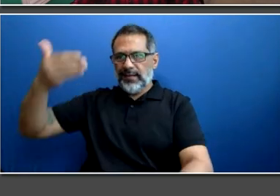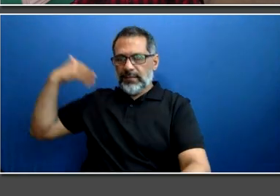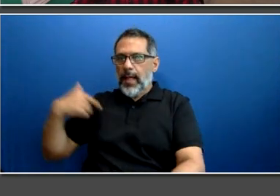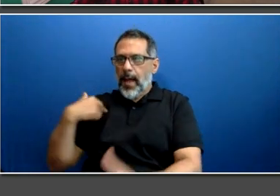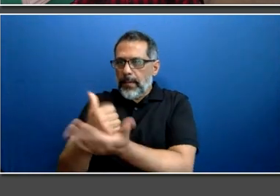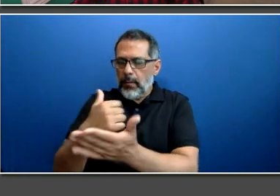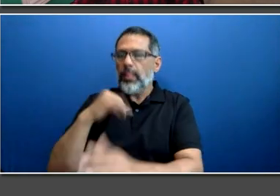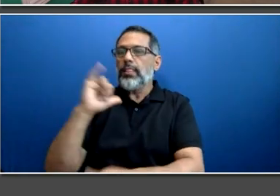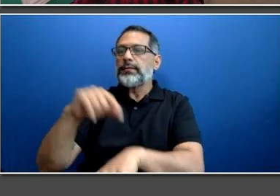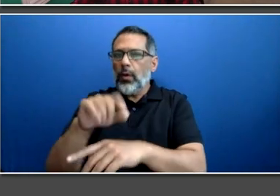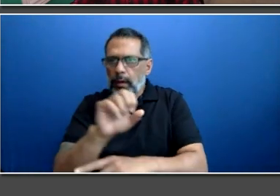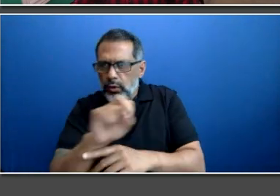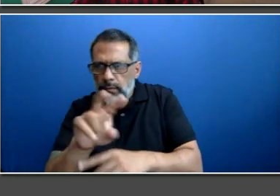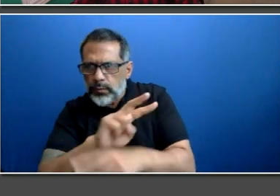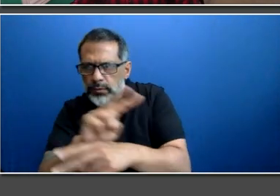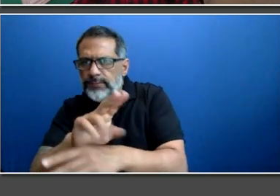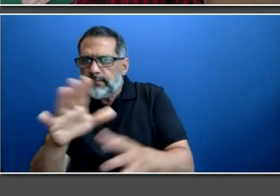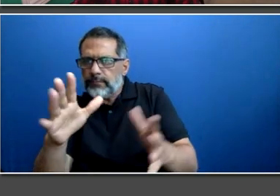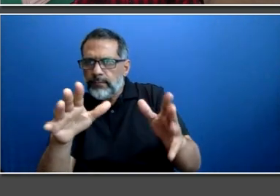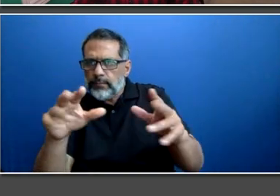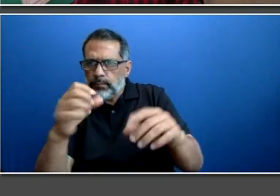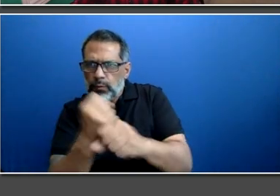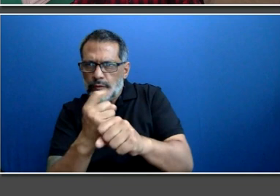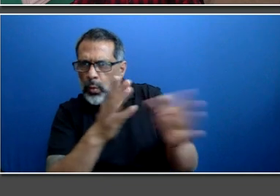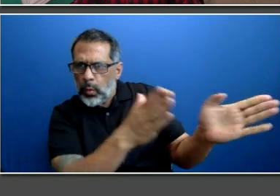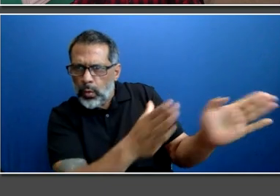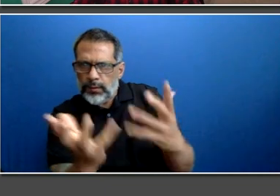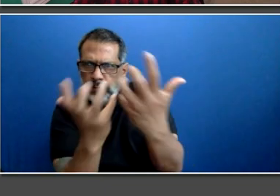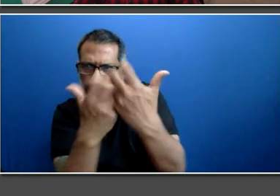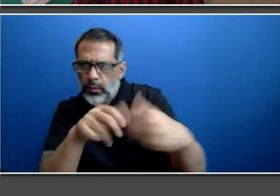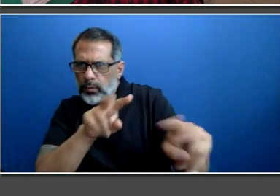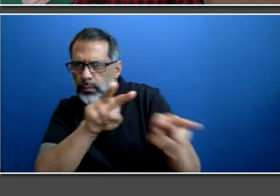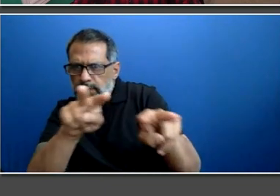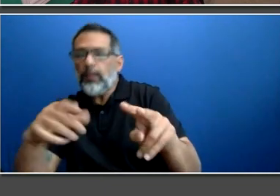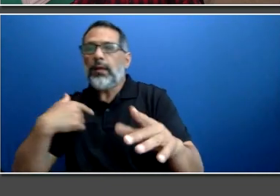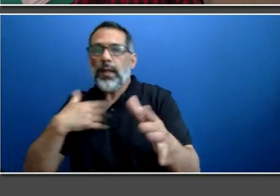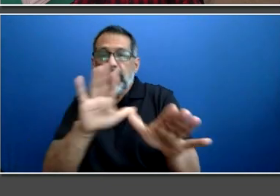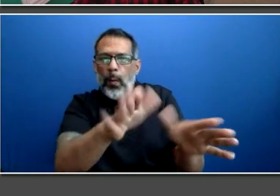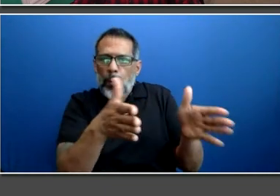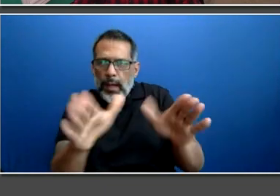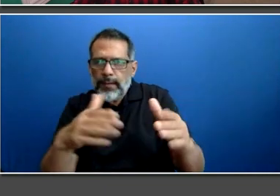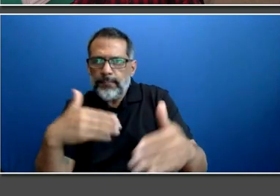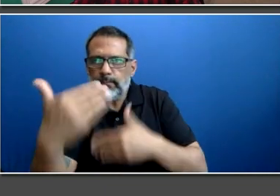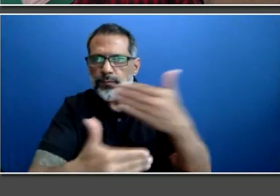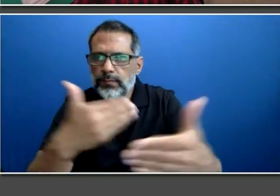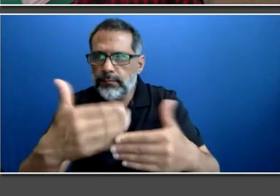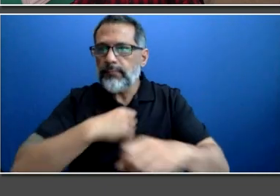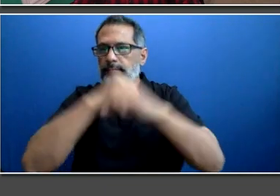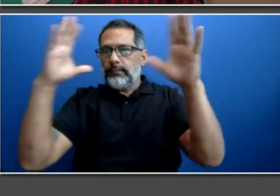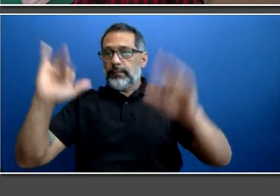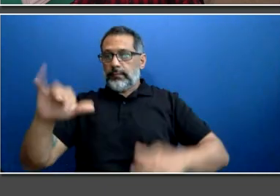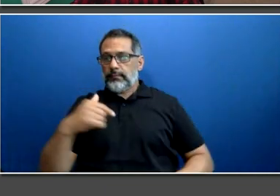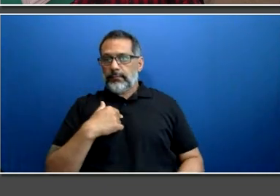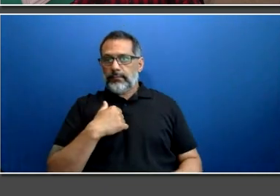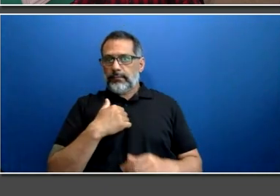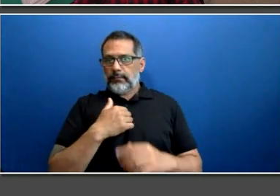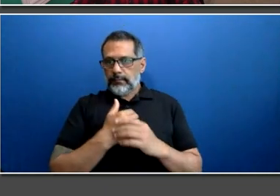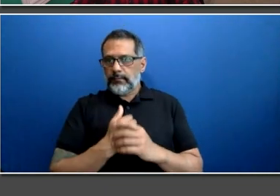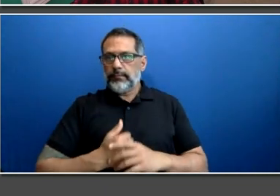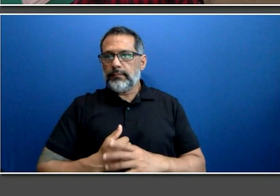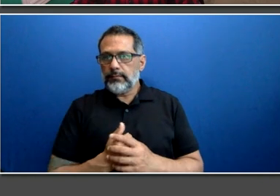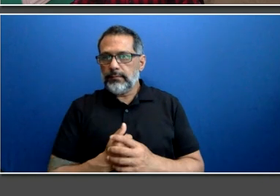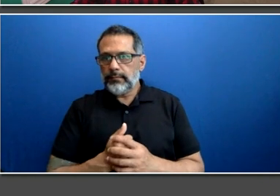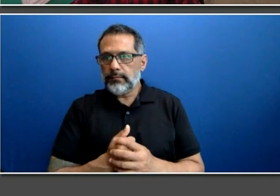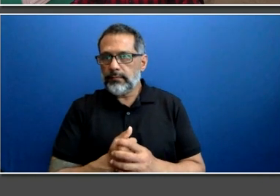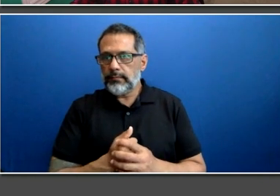past, these delays were sent through emails and were difficult to reference. Managers were requesting a new system that they could use to access these delays during meetings on mobile or